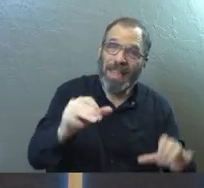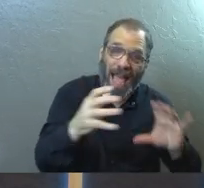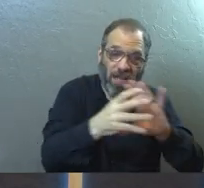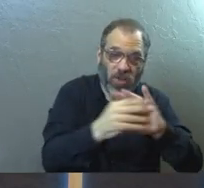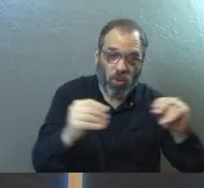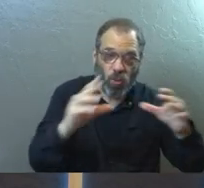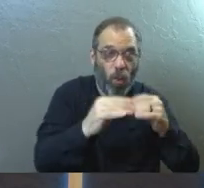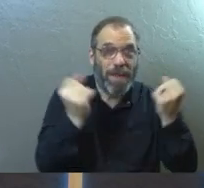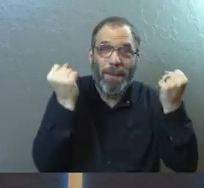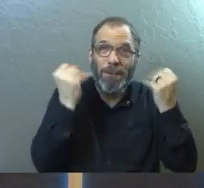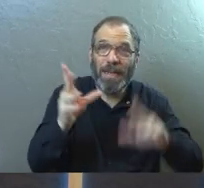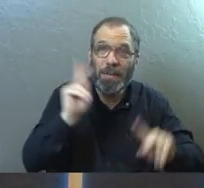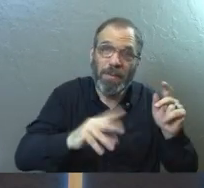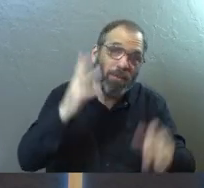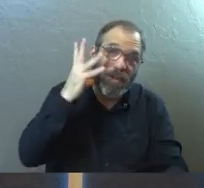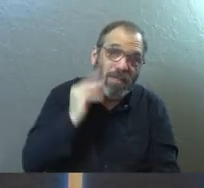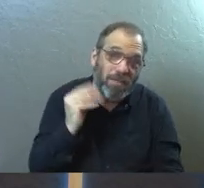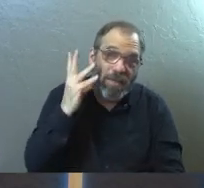story a lot of us have.